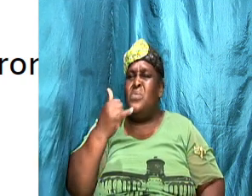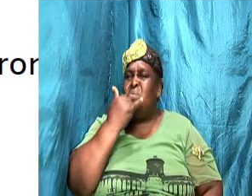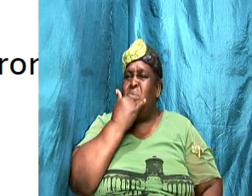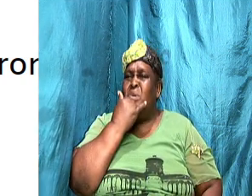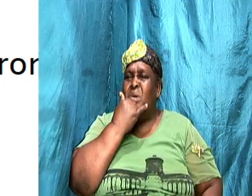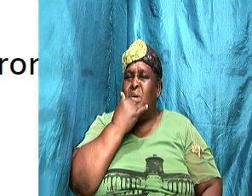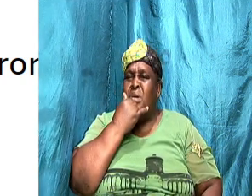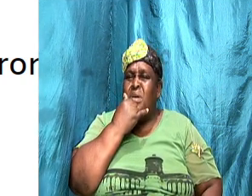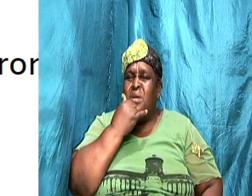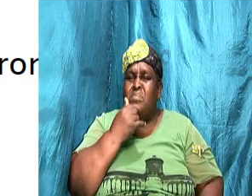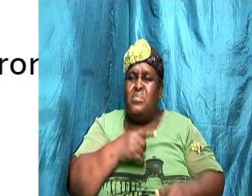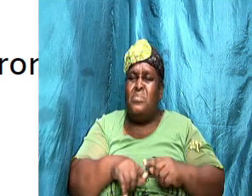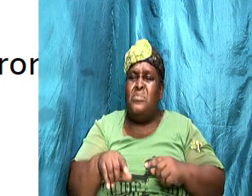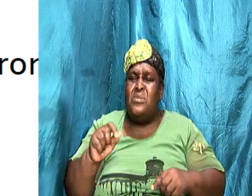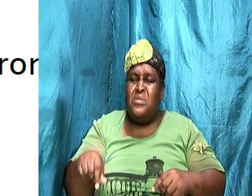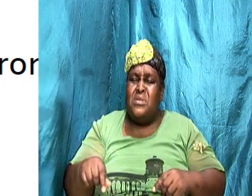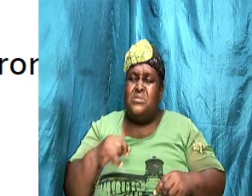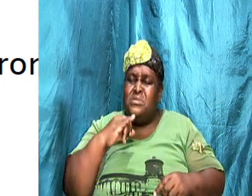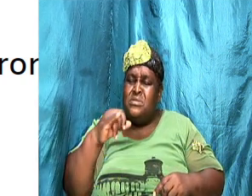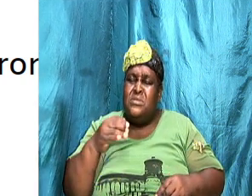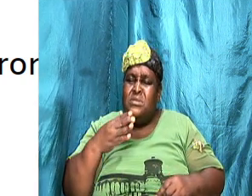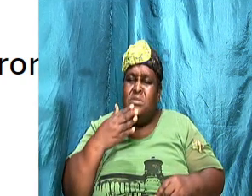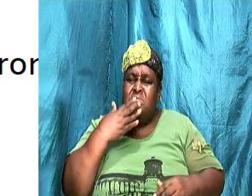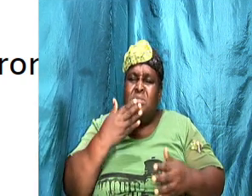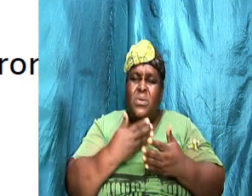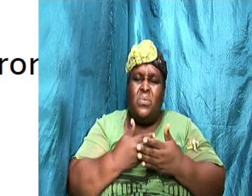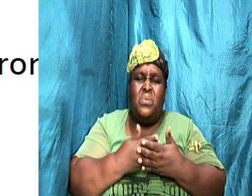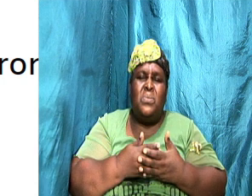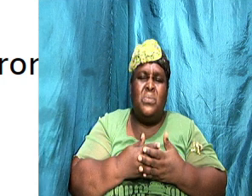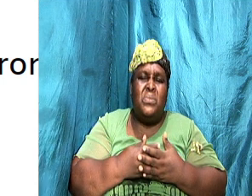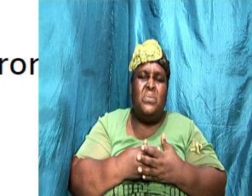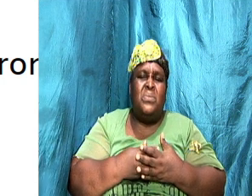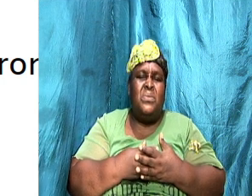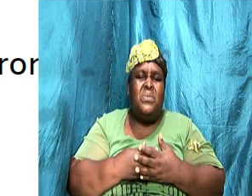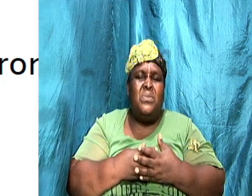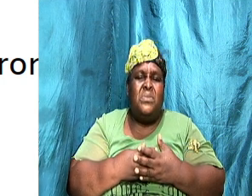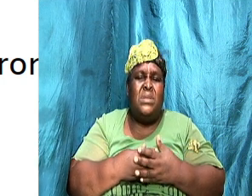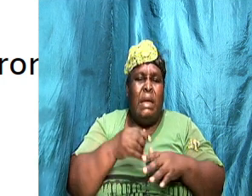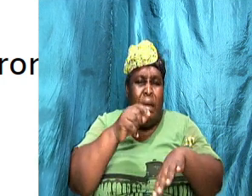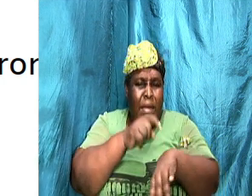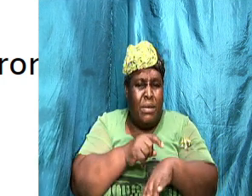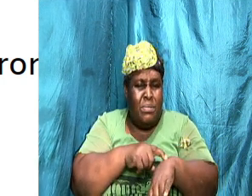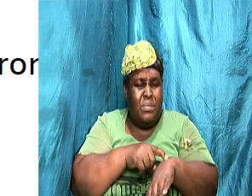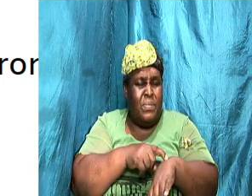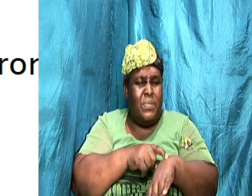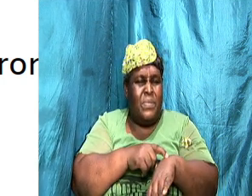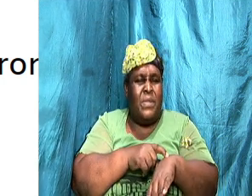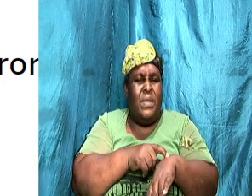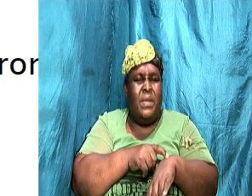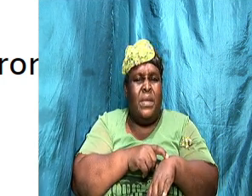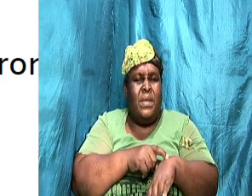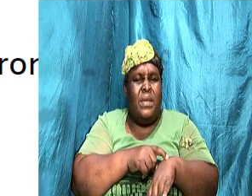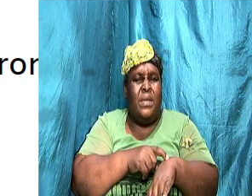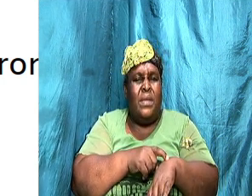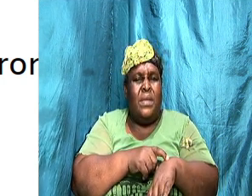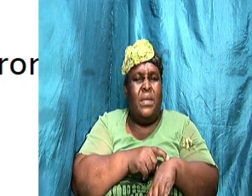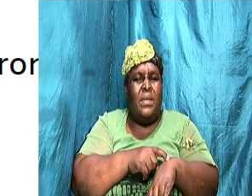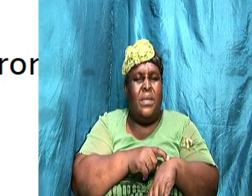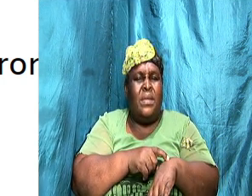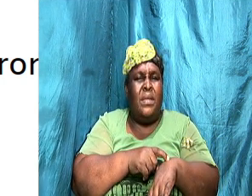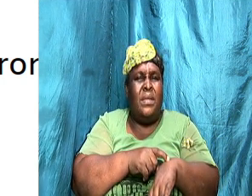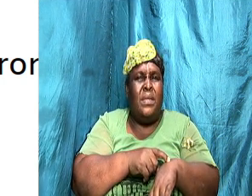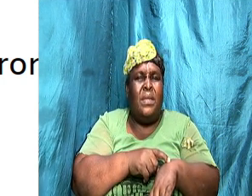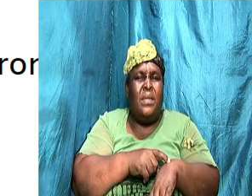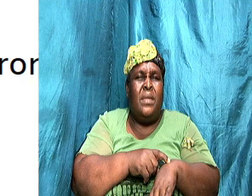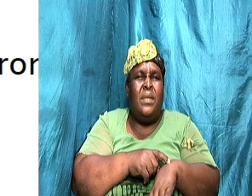a good stage and what people don't realize and people will tend to say how is it that you know last year was just